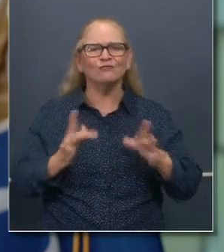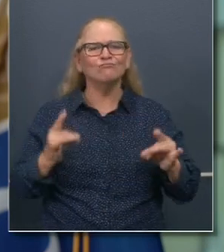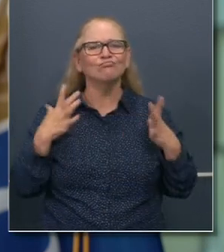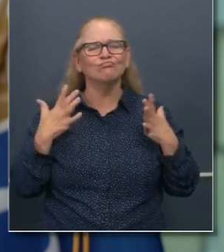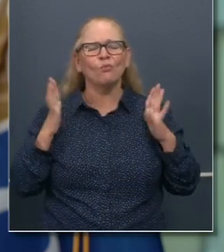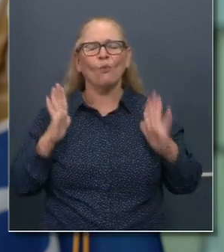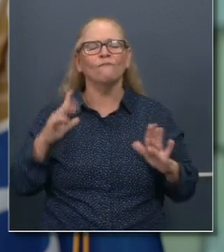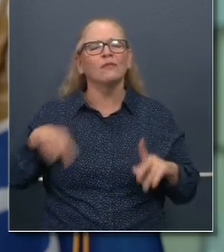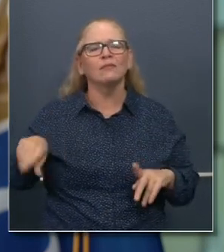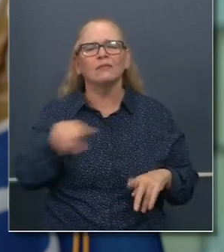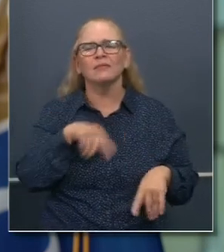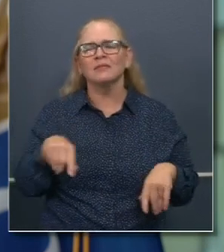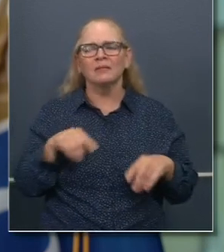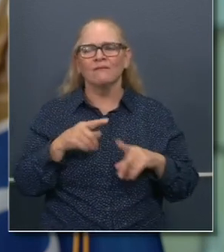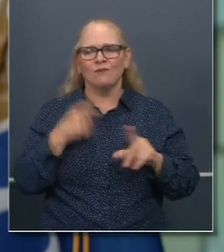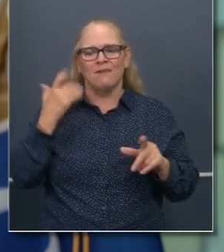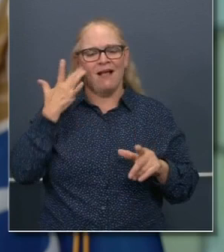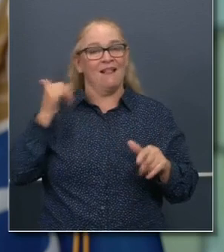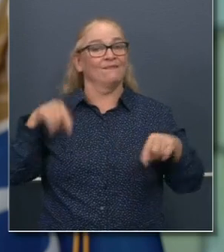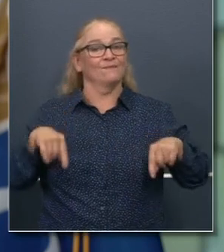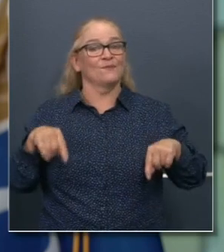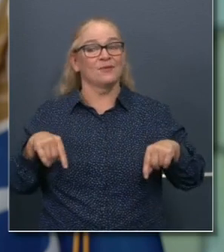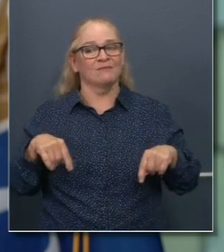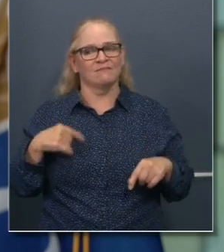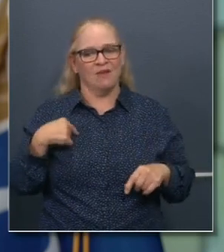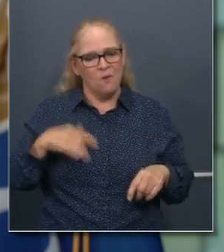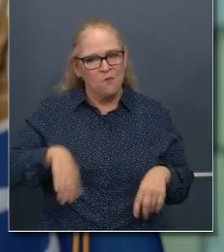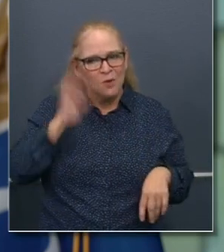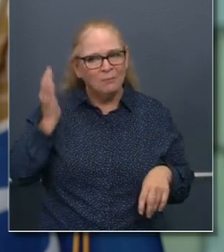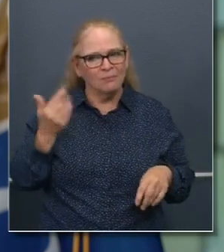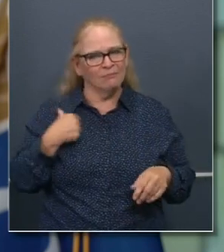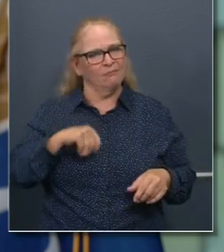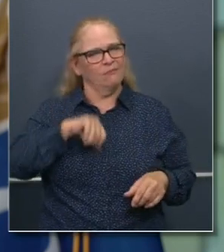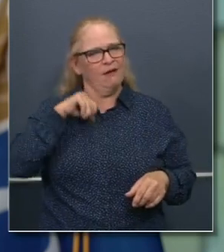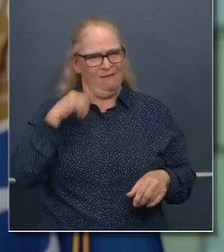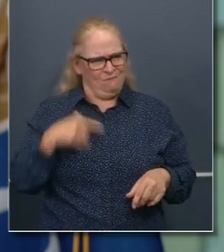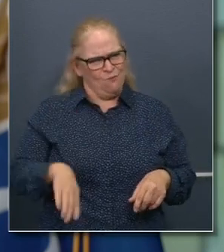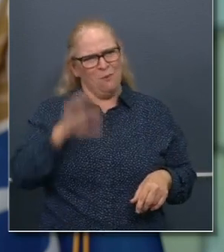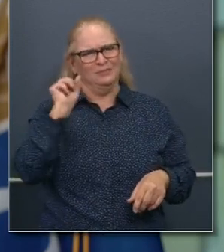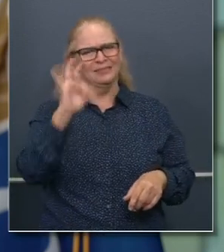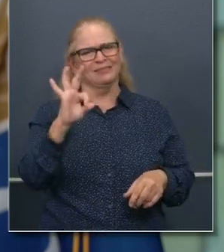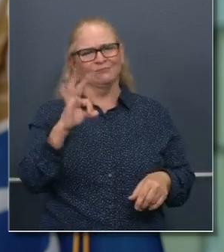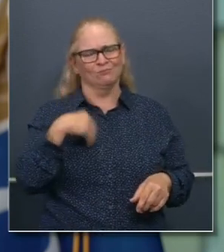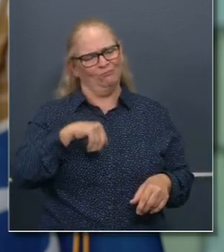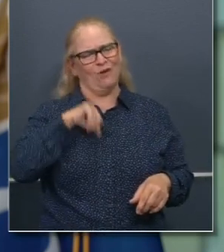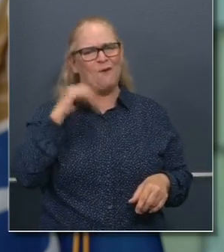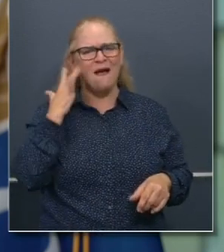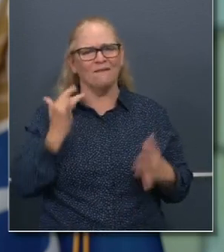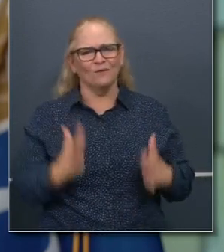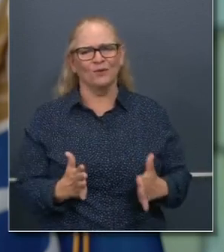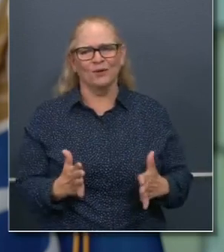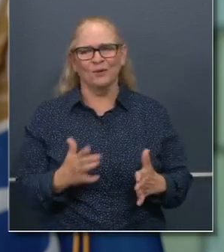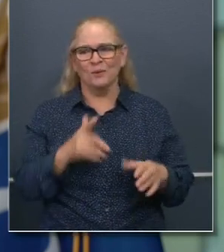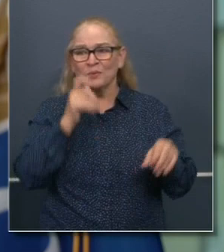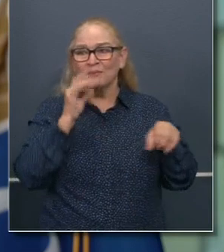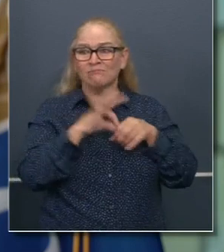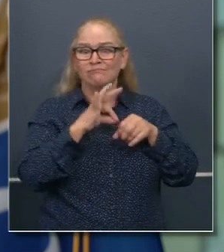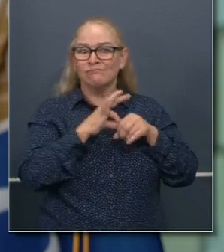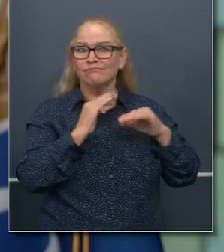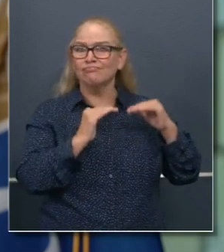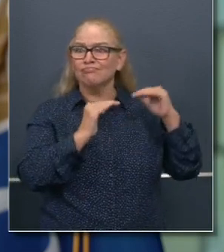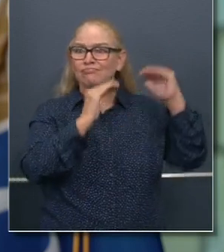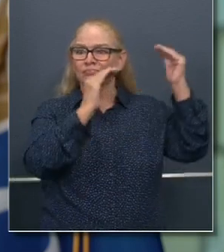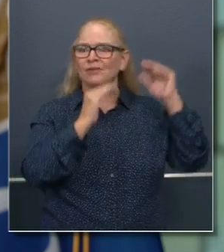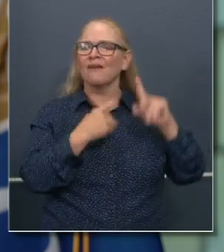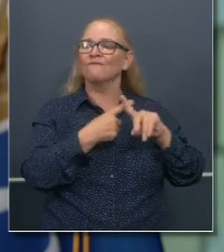Californian, but, you know, growing up in San Francisco. And a lot of these leaders emanate from San Francisco. And if you followed San